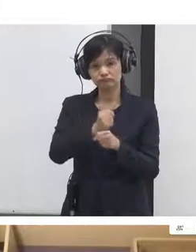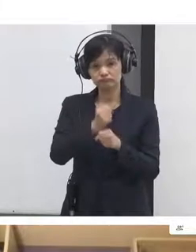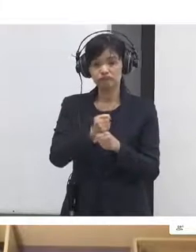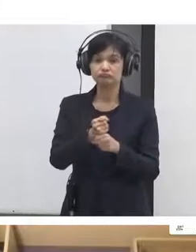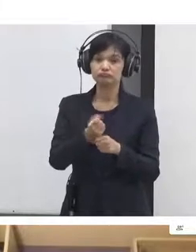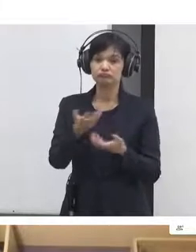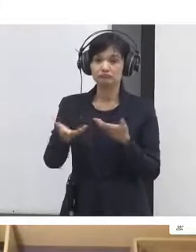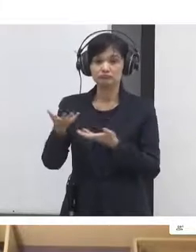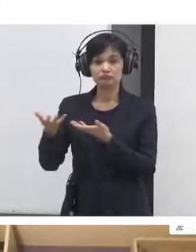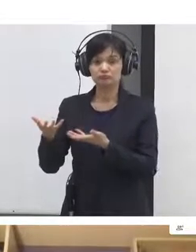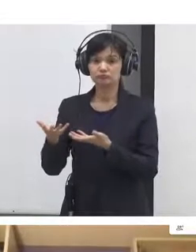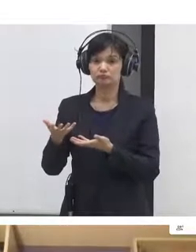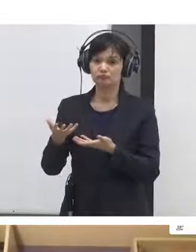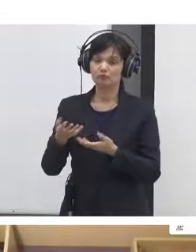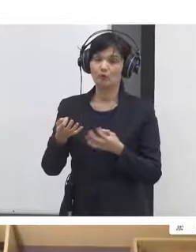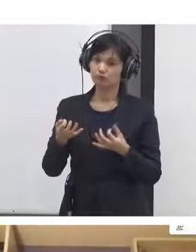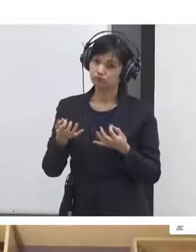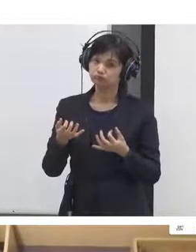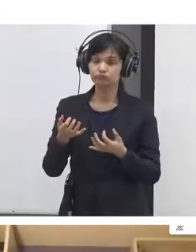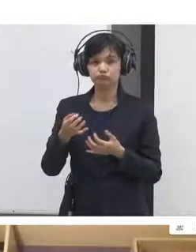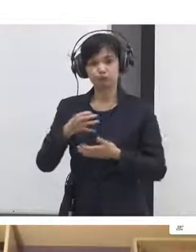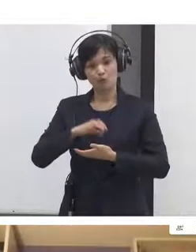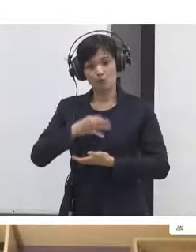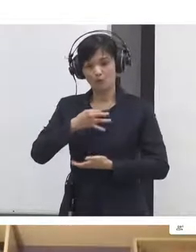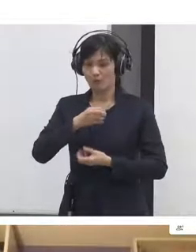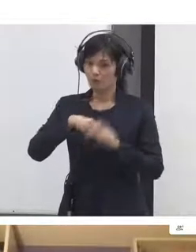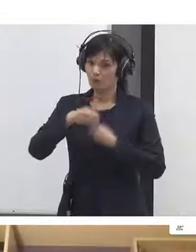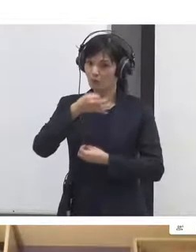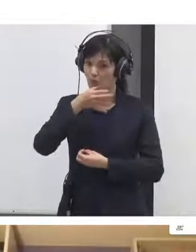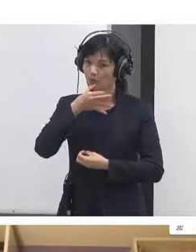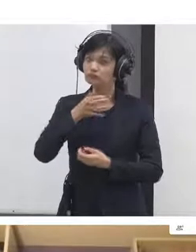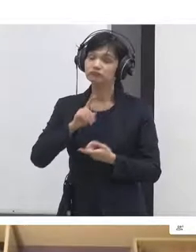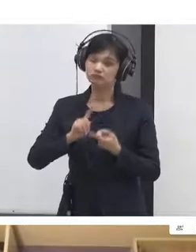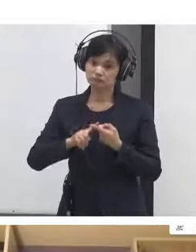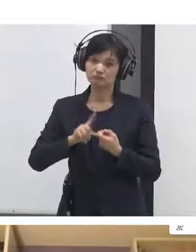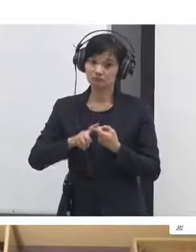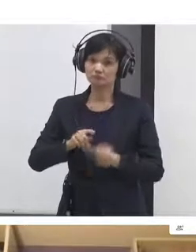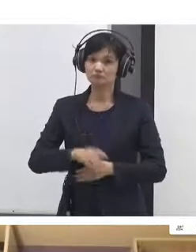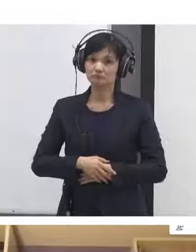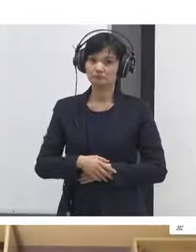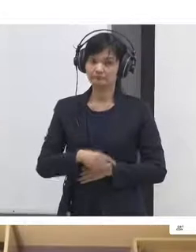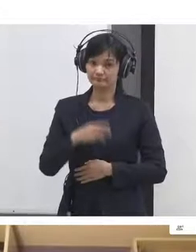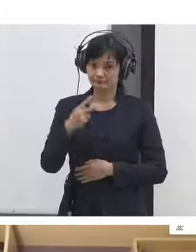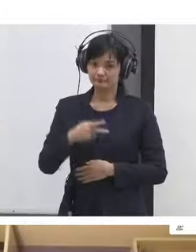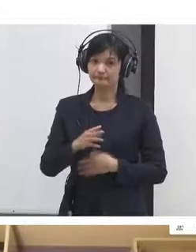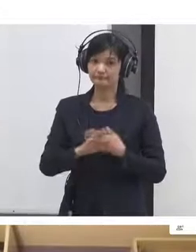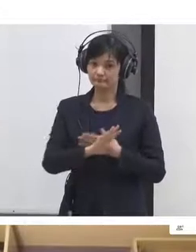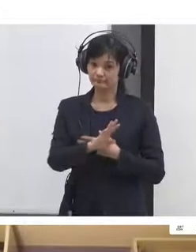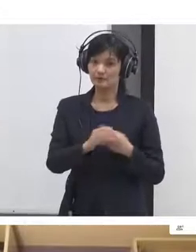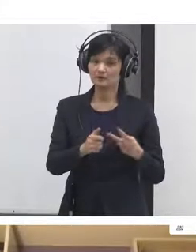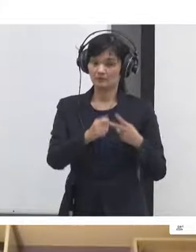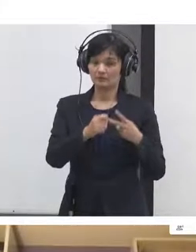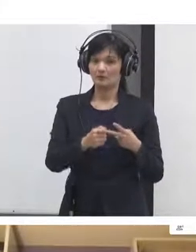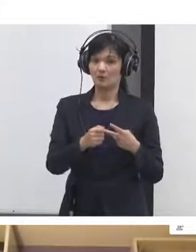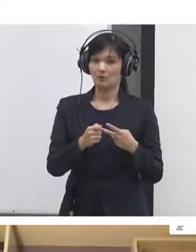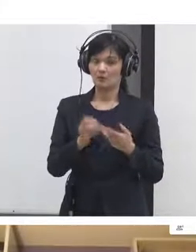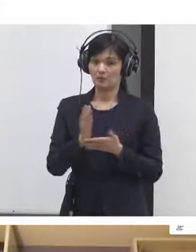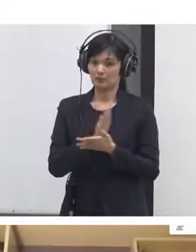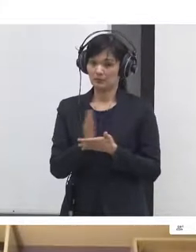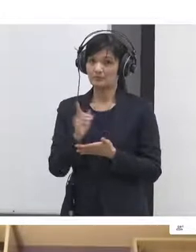bias in terms of who might be able to consider themselves arrestable in a disruption and